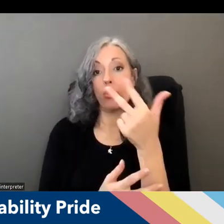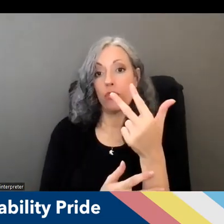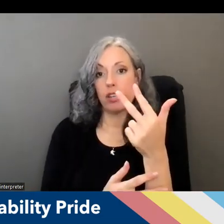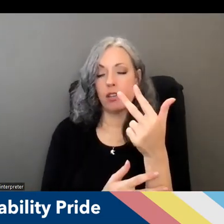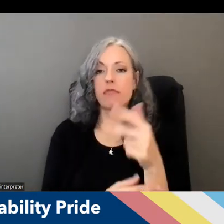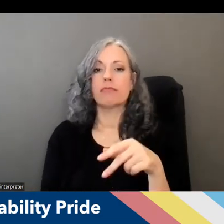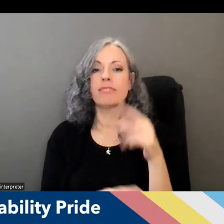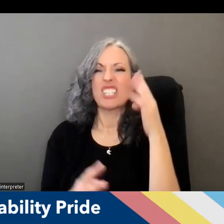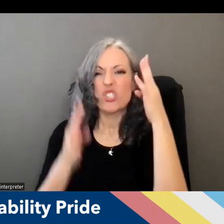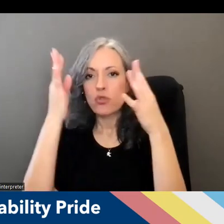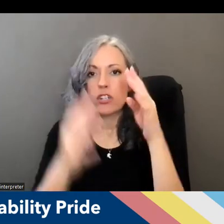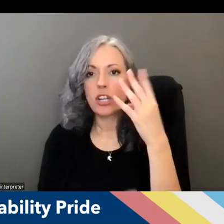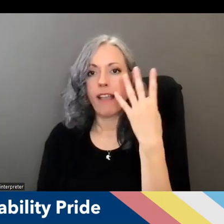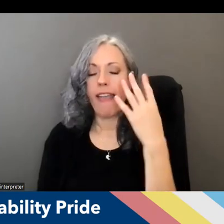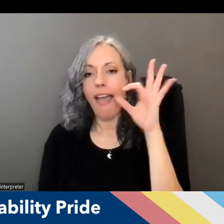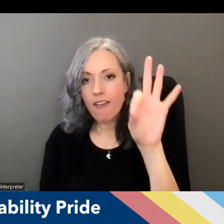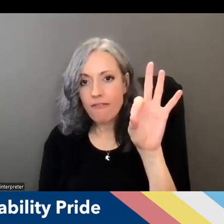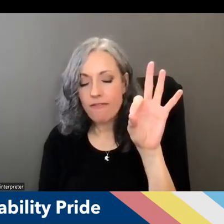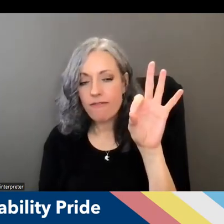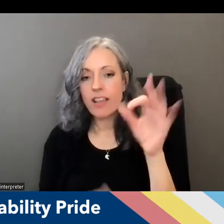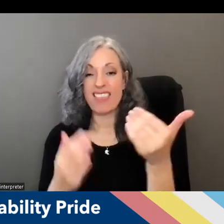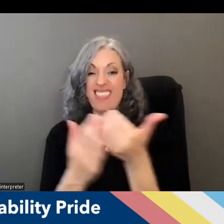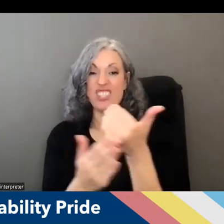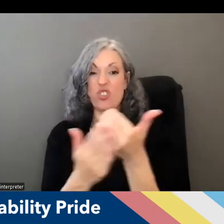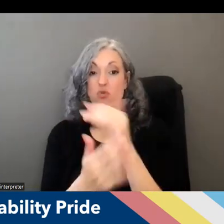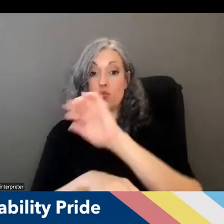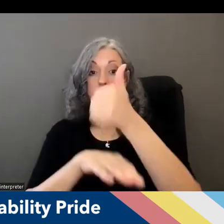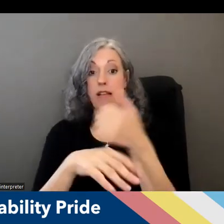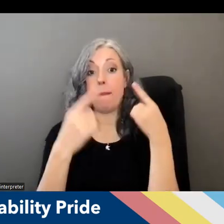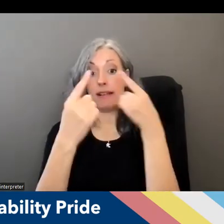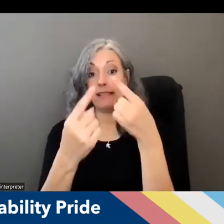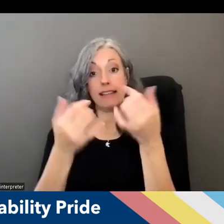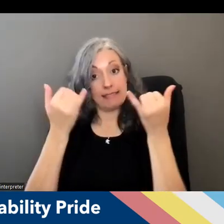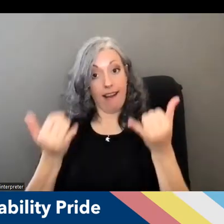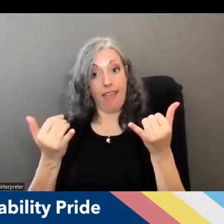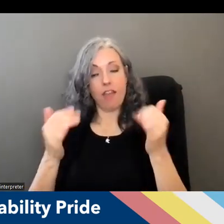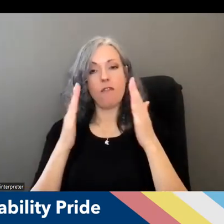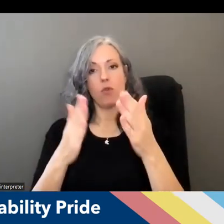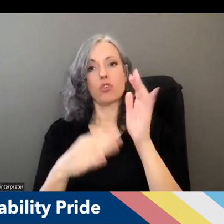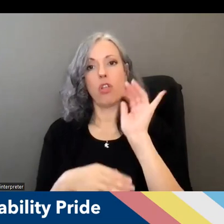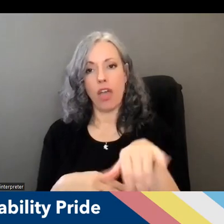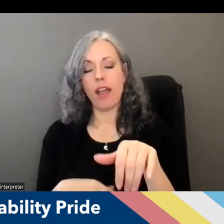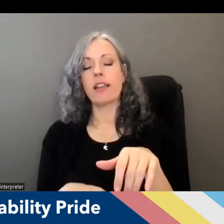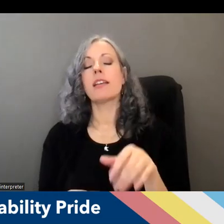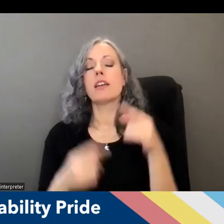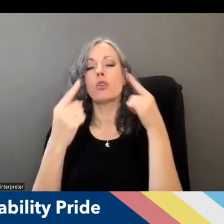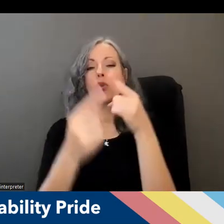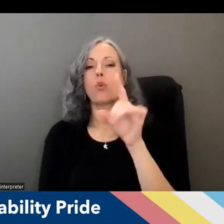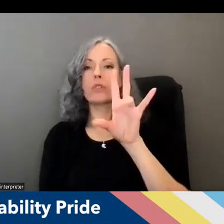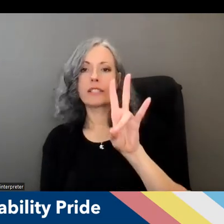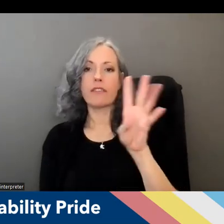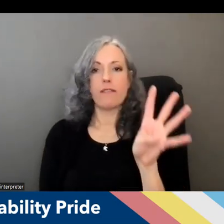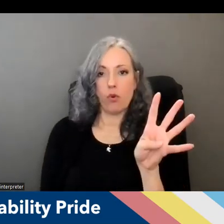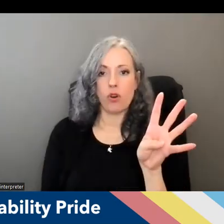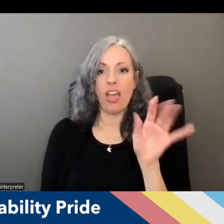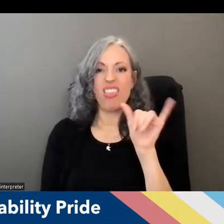there is a new initiative and this is what we're laser focused on today initiative 74 and that is the